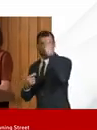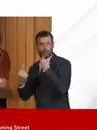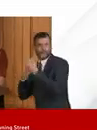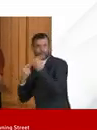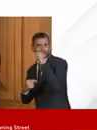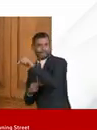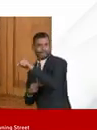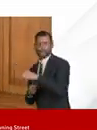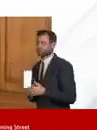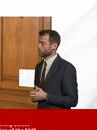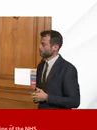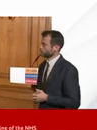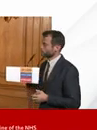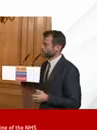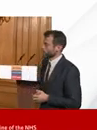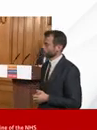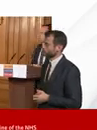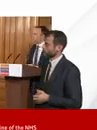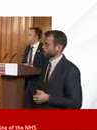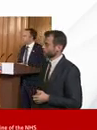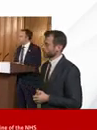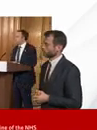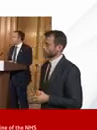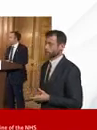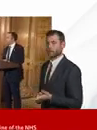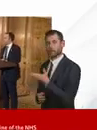okay next question uh we've got tom newton done at the sun